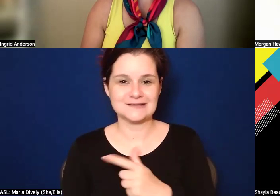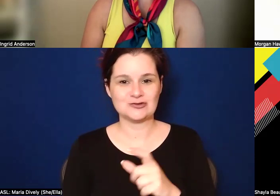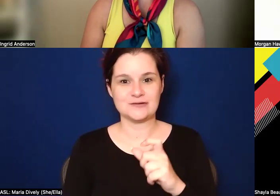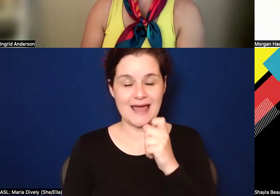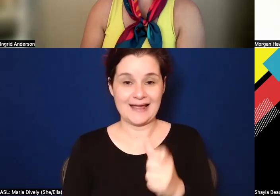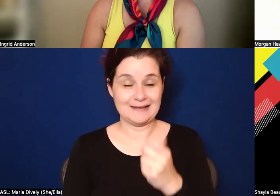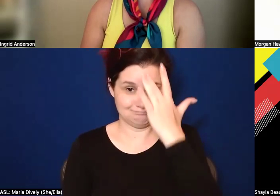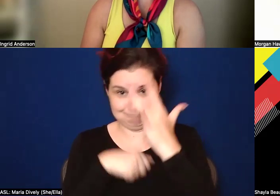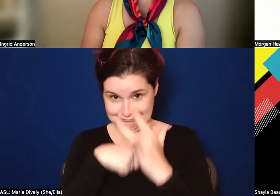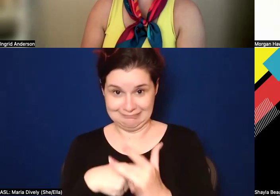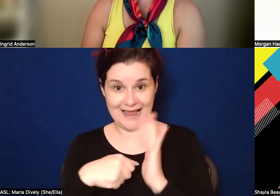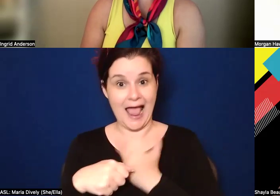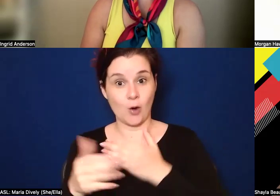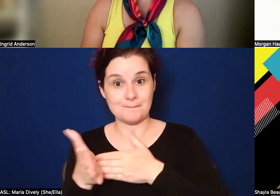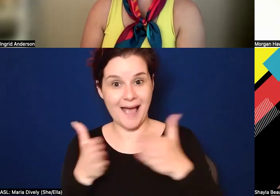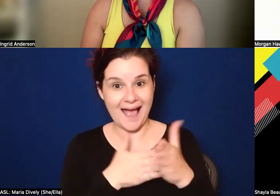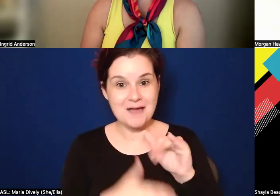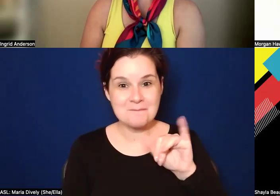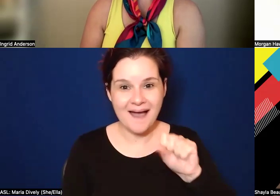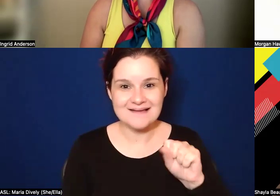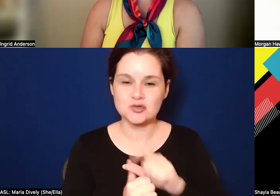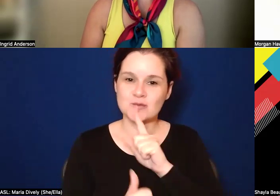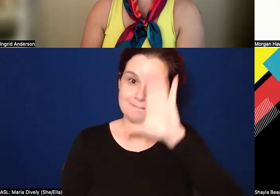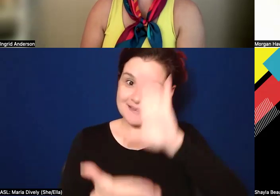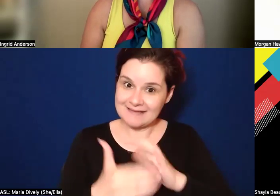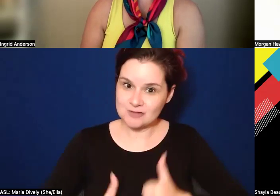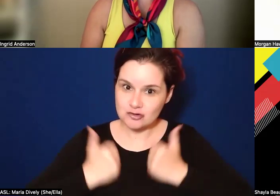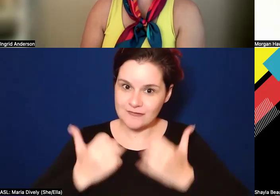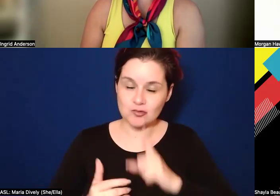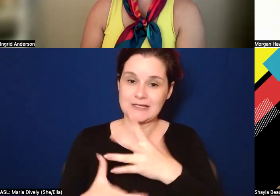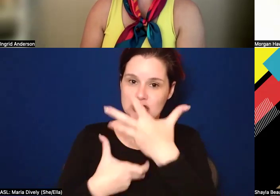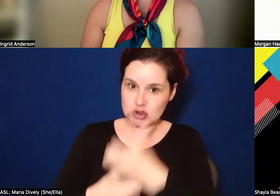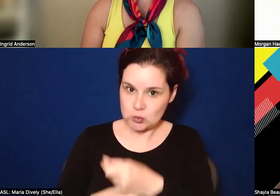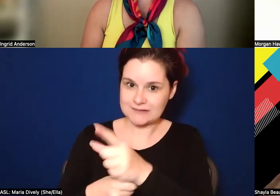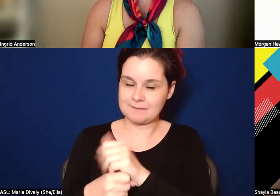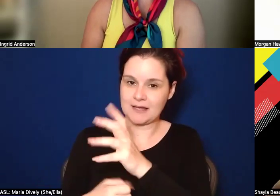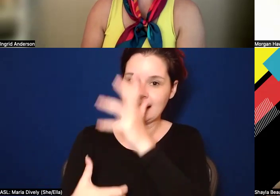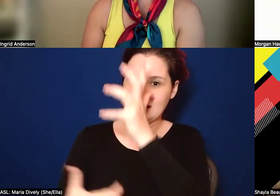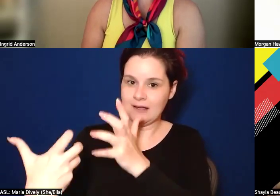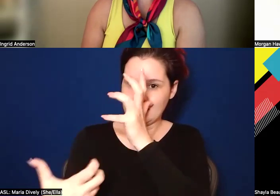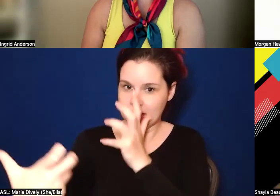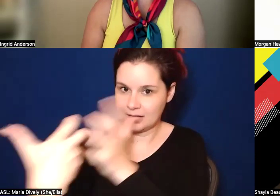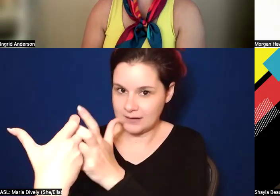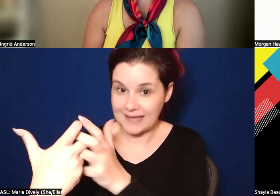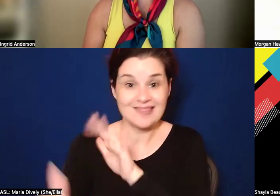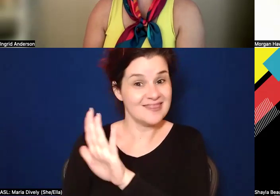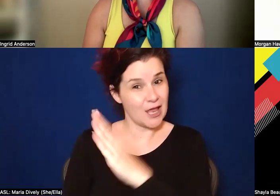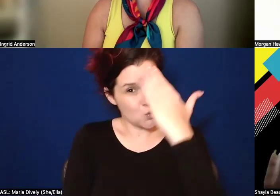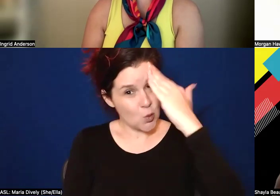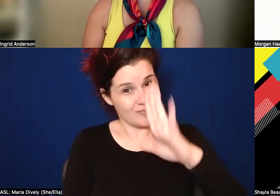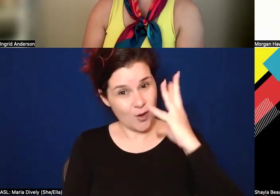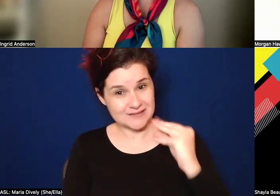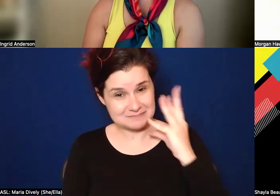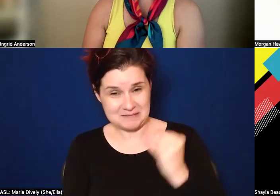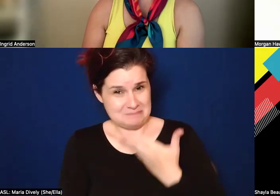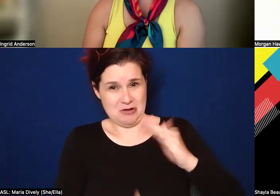stuck in our own biases. Right. And to really believe the survivor and to really trust them and meet them where they're at. They know their experience better than